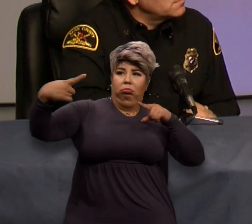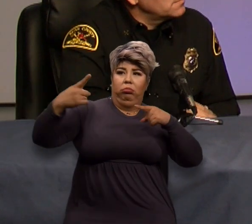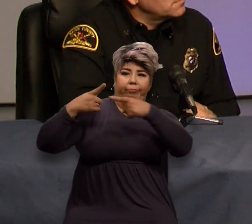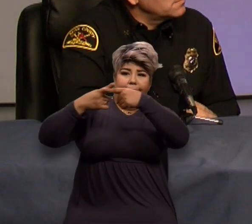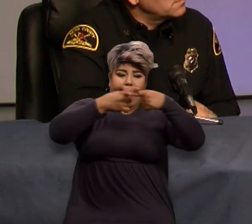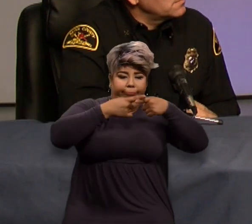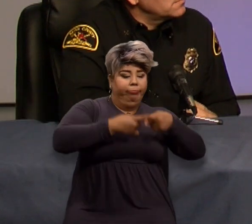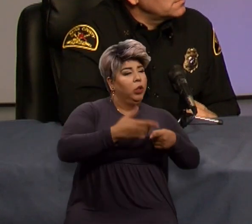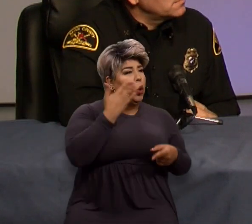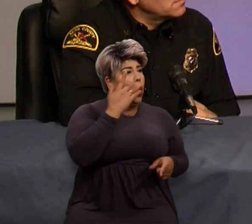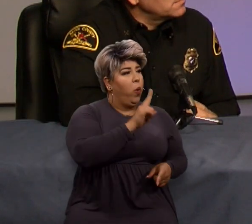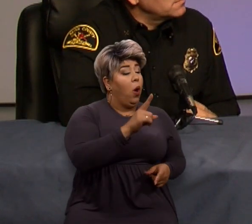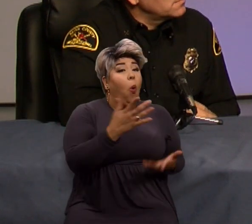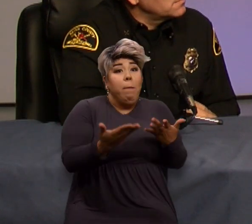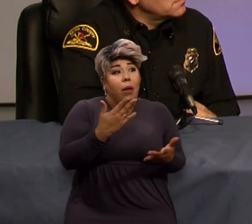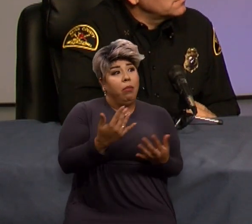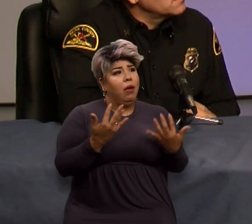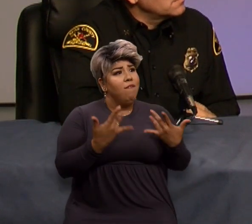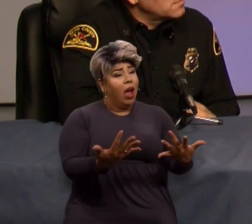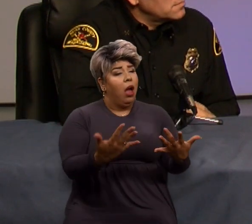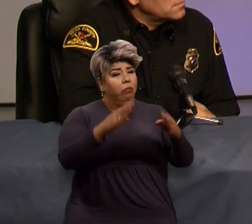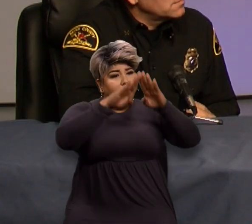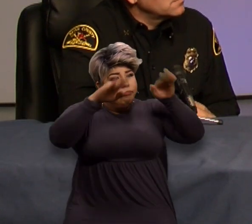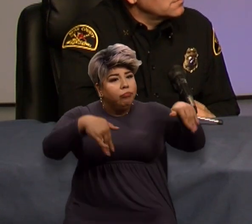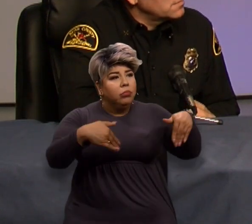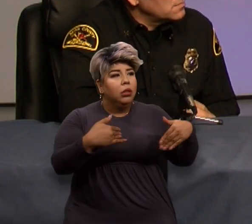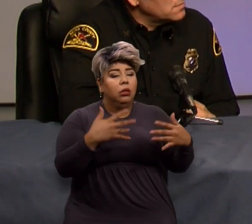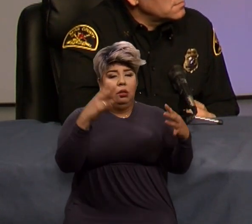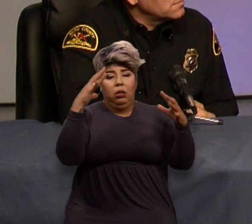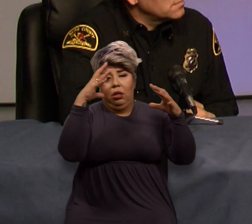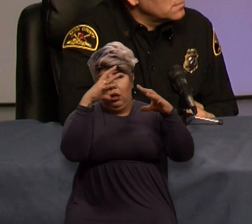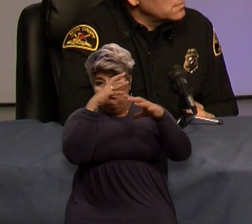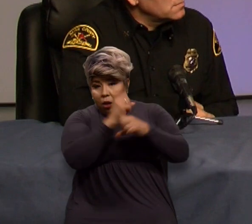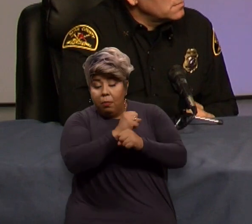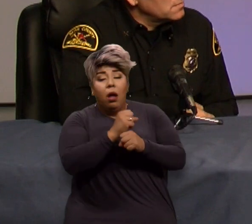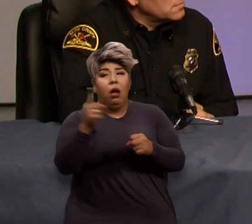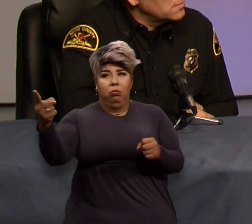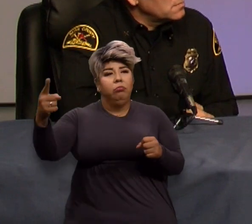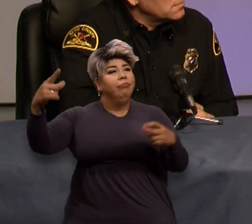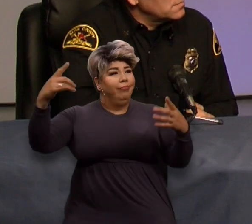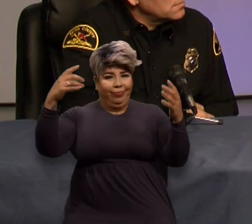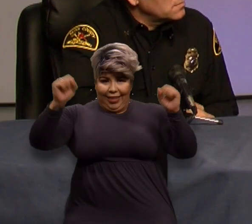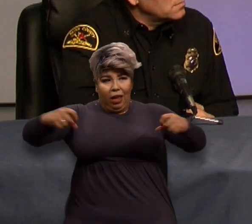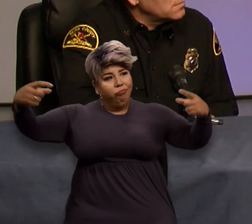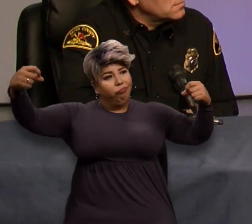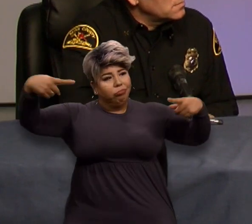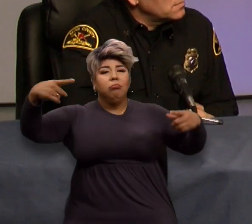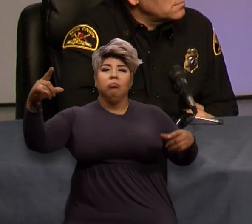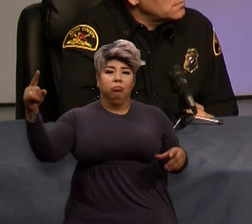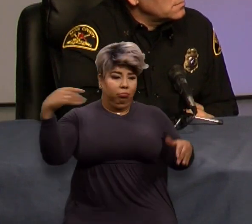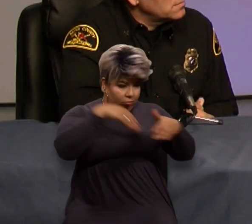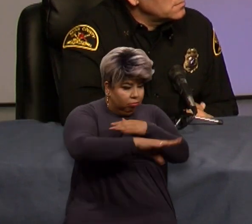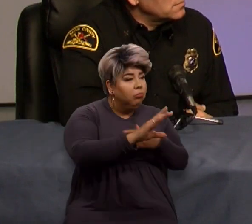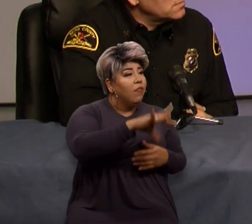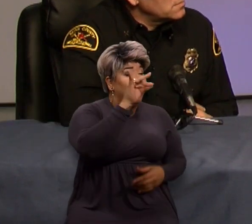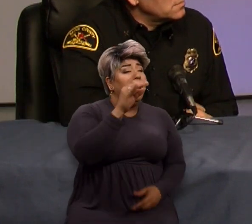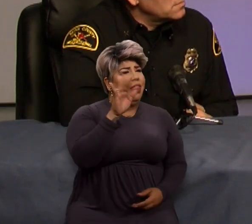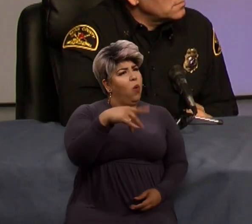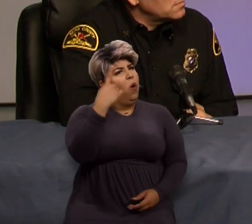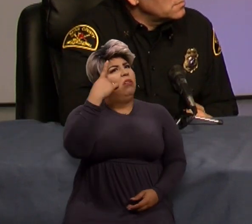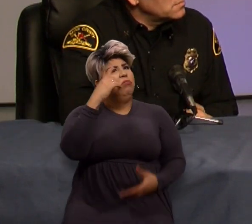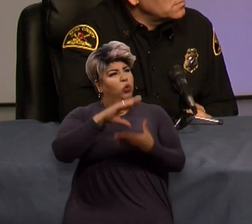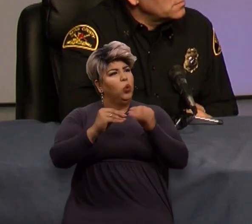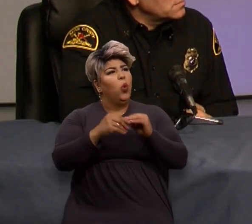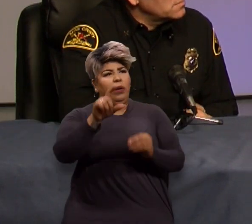in a house fire and you lose consciousness. They have locations to start looking for you. And there was a success story with that in another state where that happened,